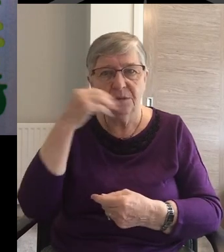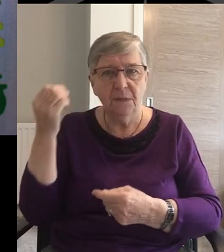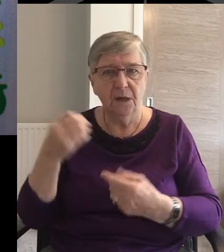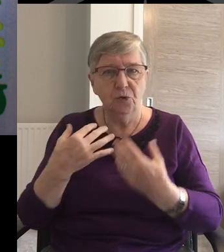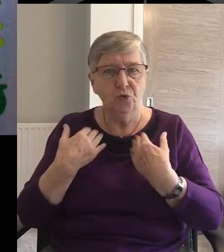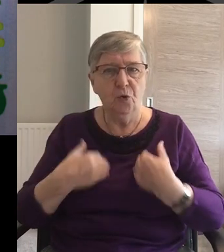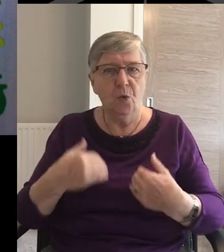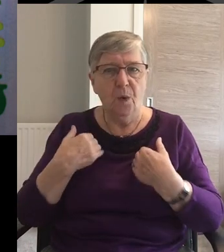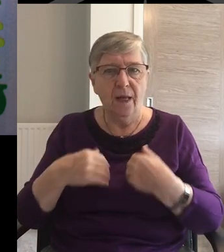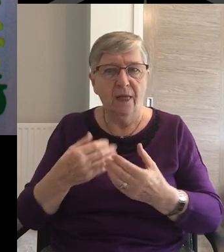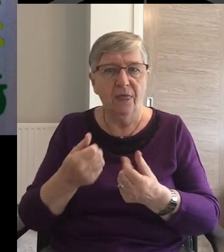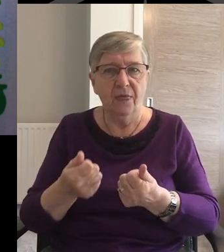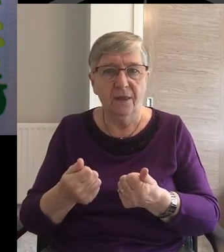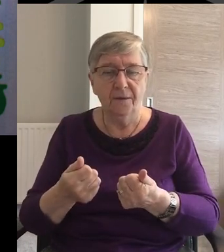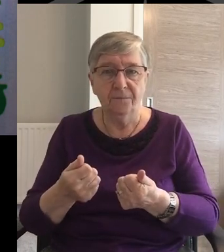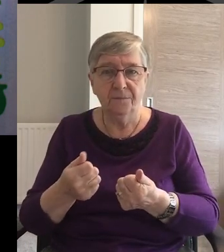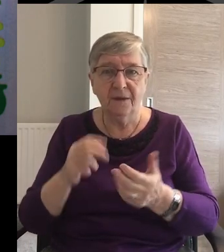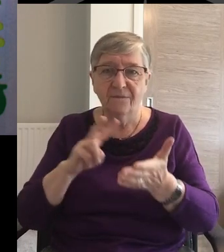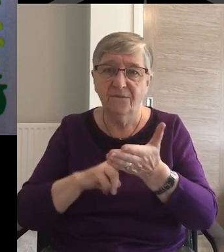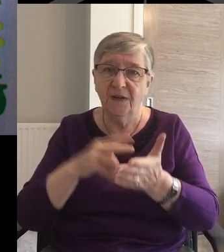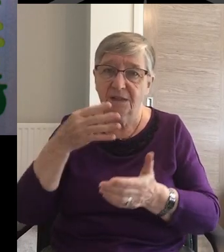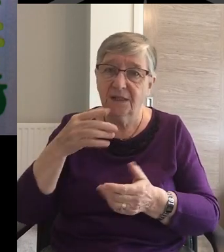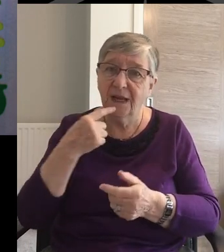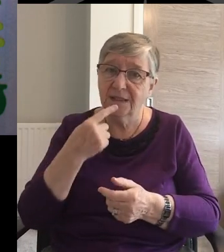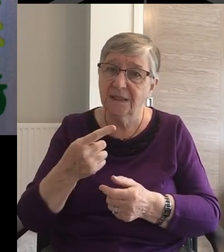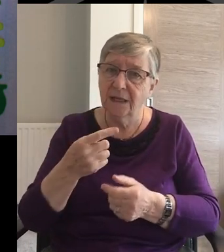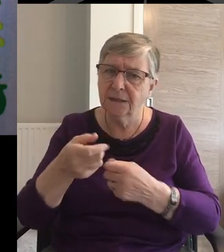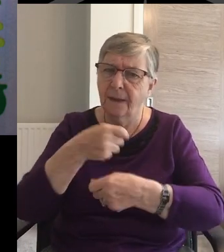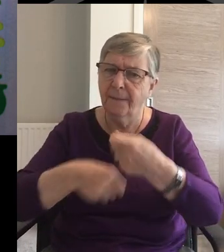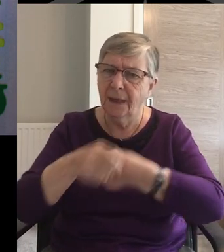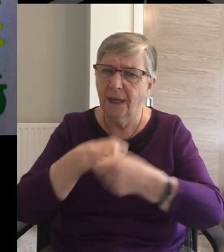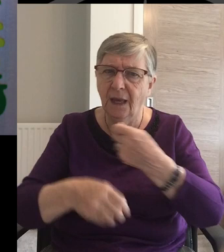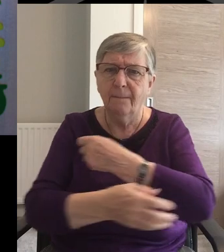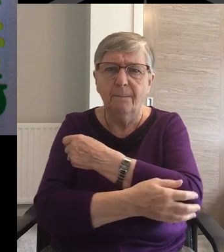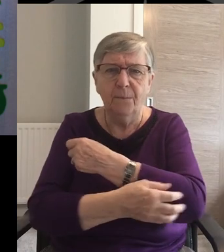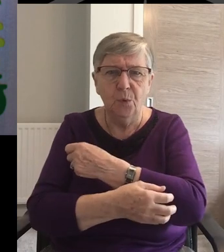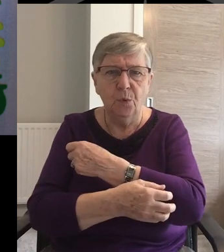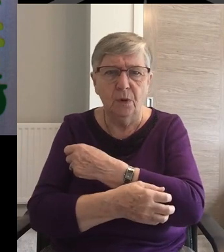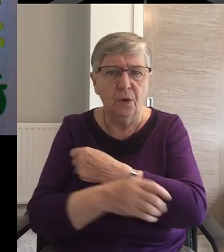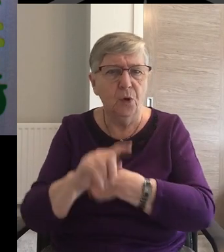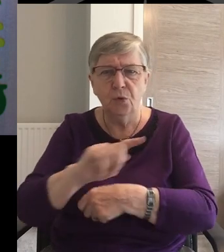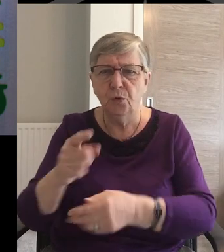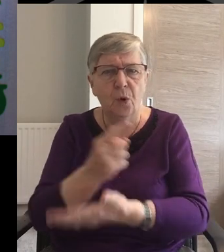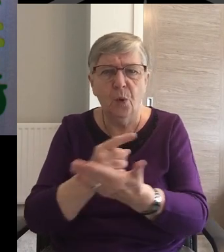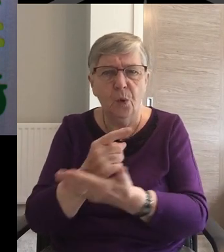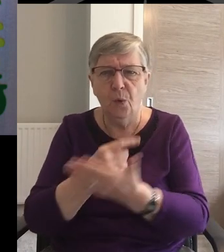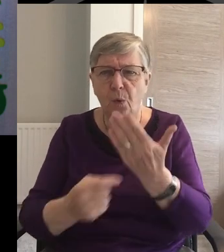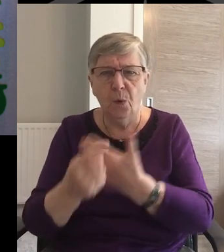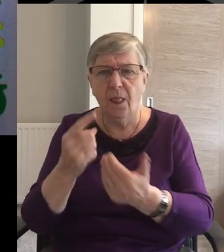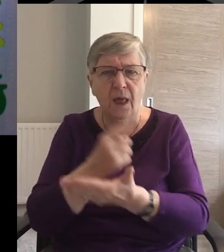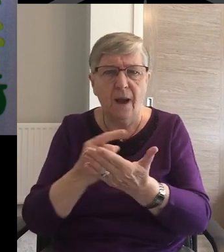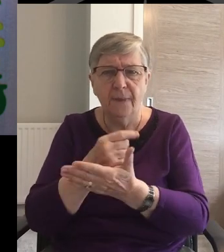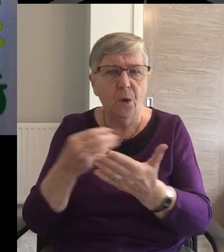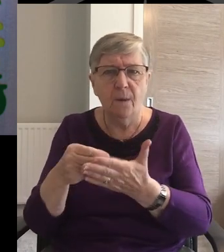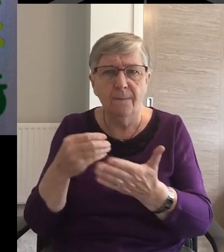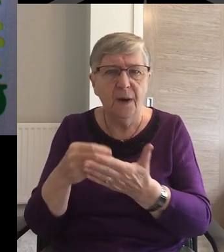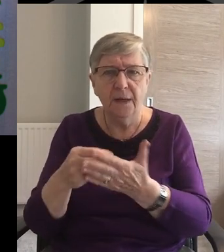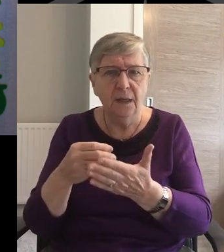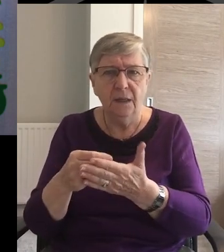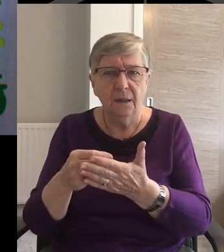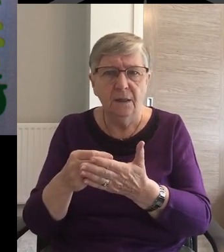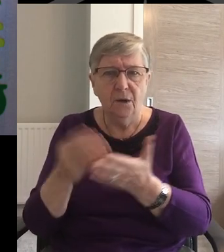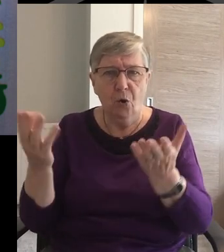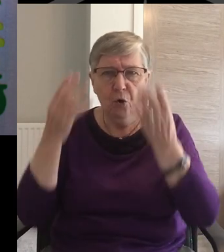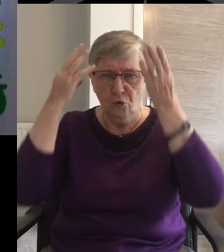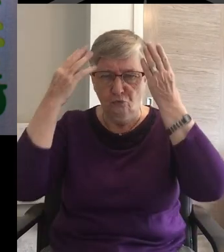when verse 9 says He became poor It's not just That he was not rich Royal and splendid